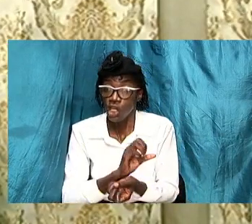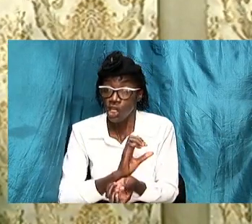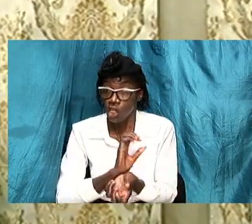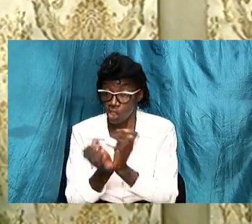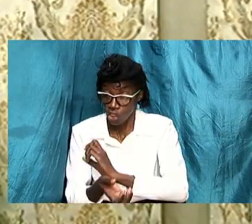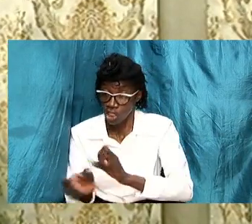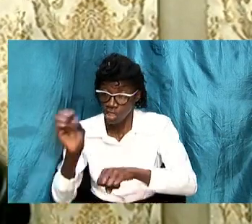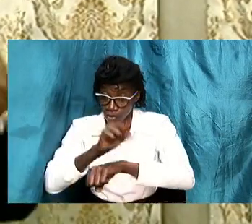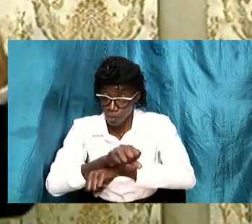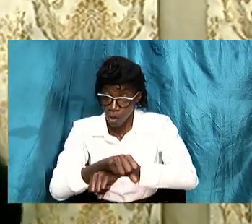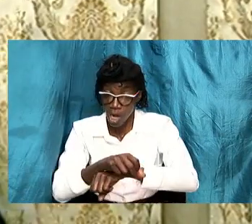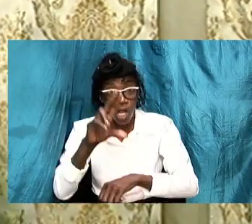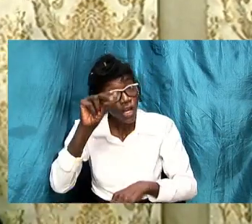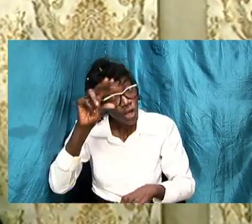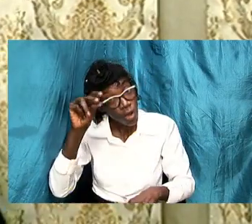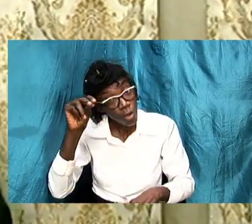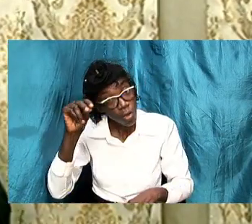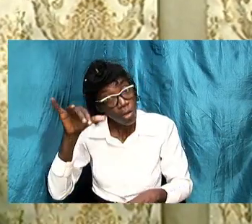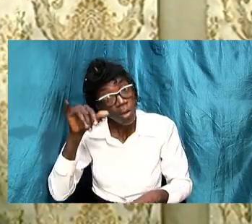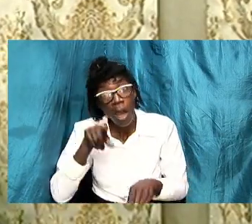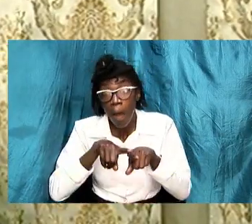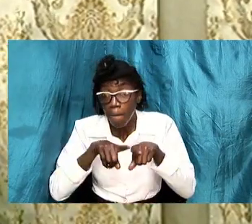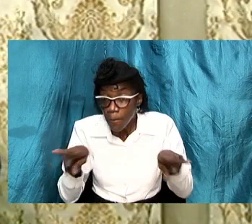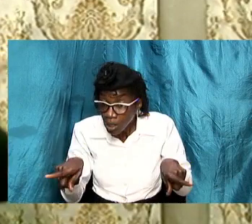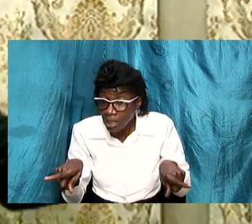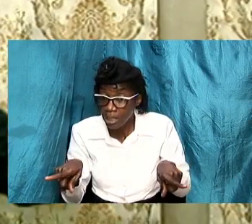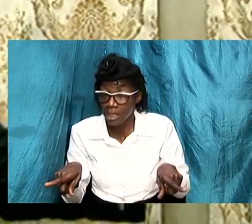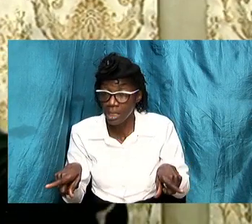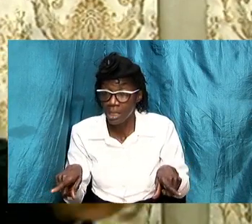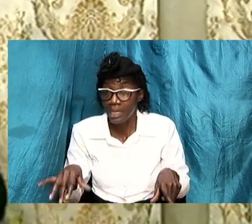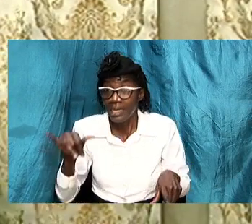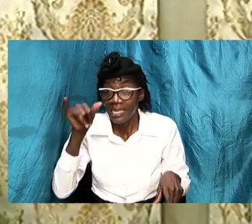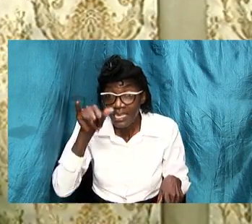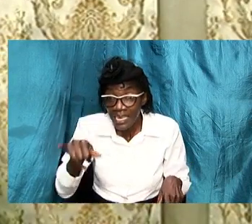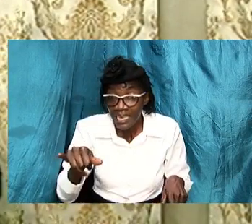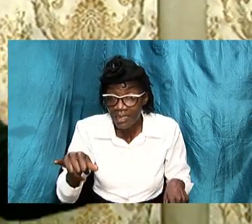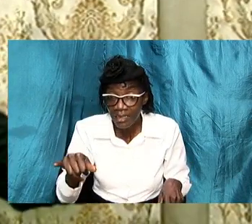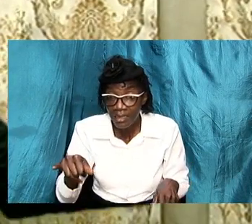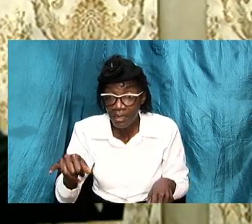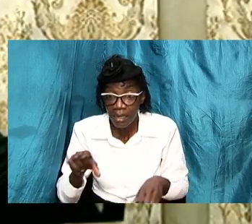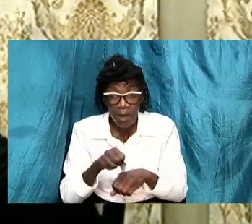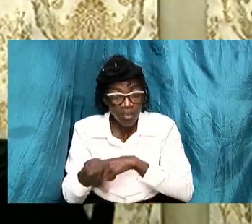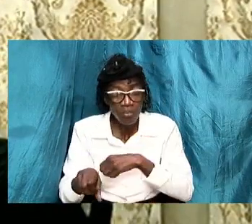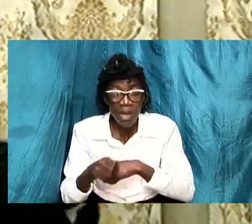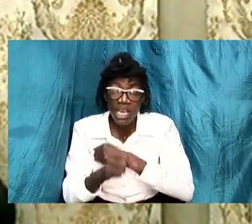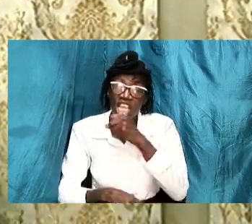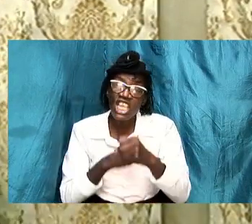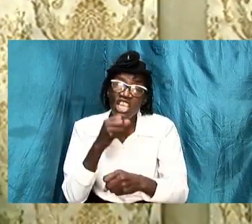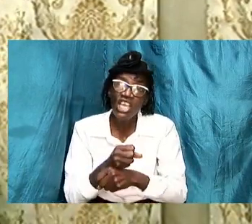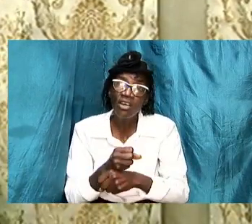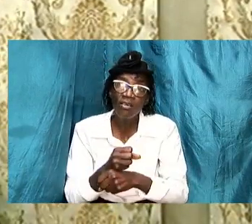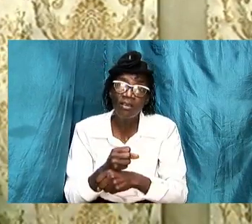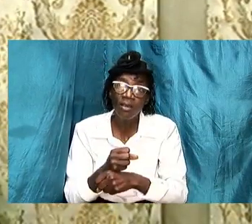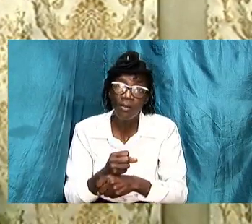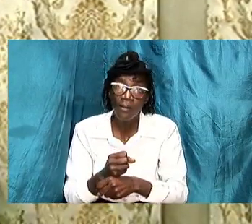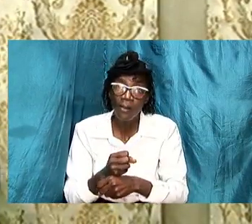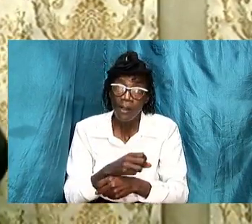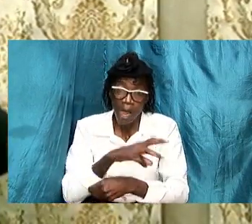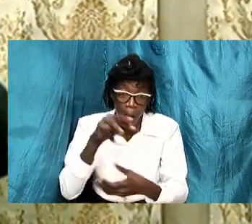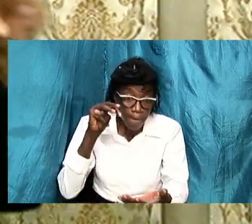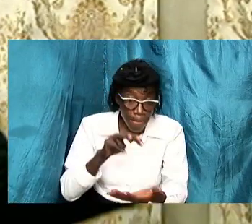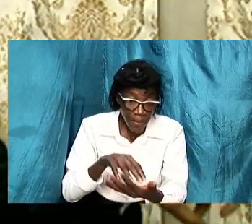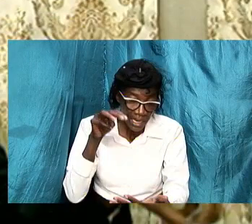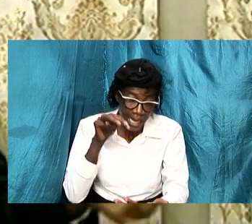else and yet we would spend years and millions of dollars on a career